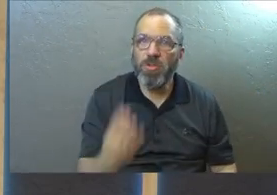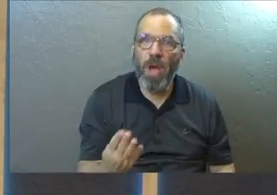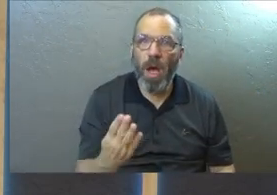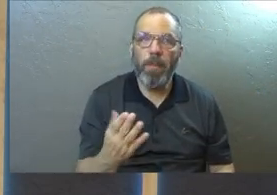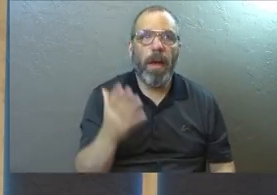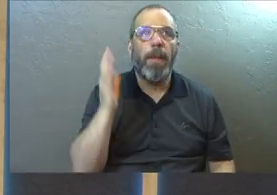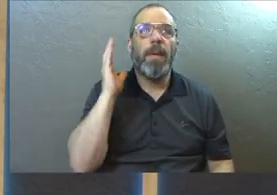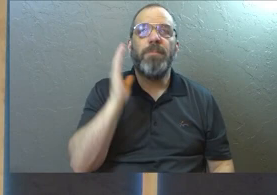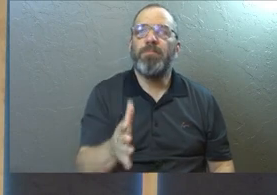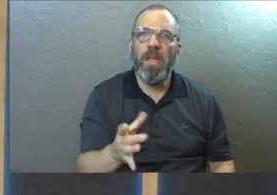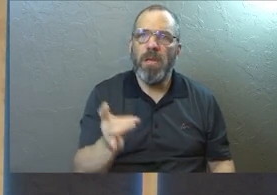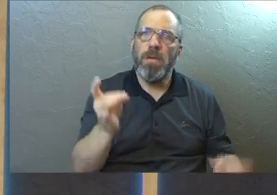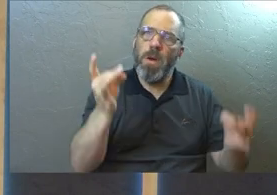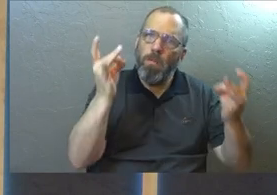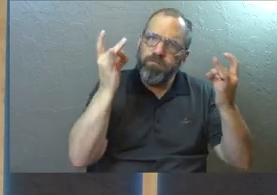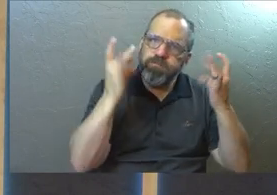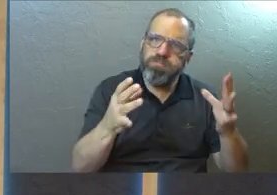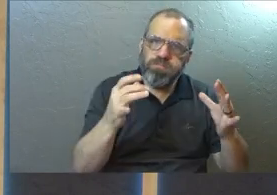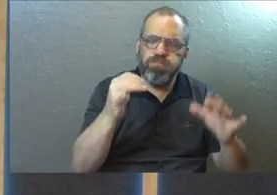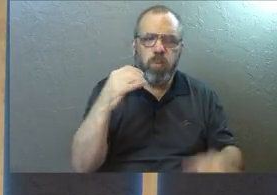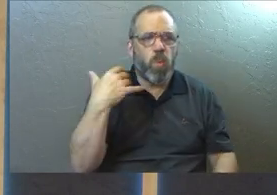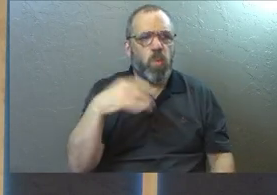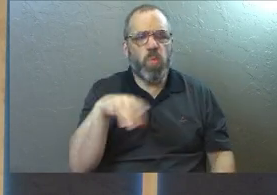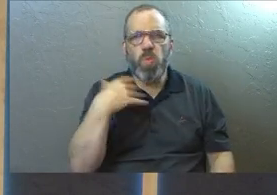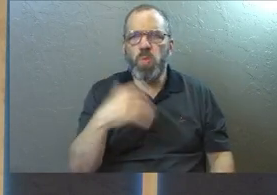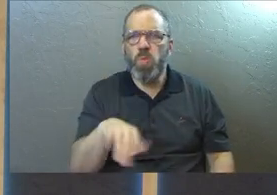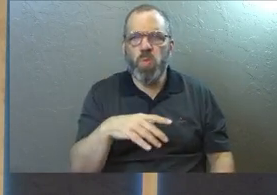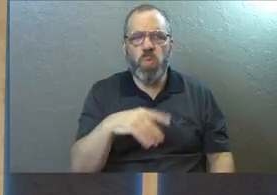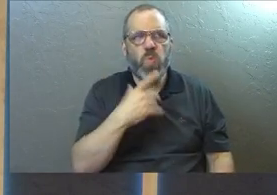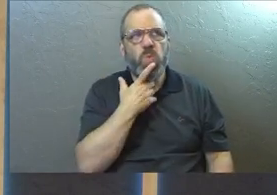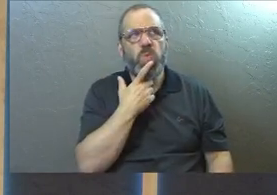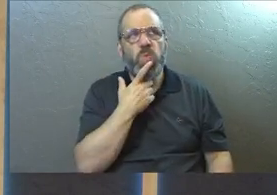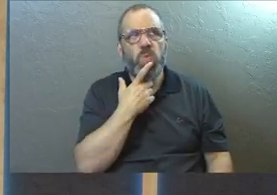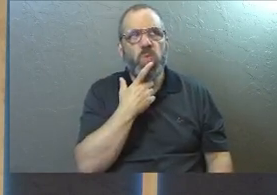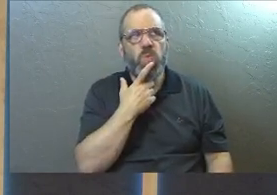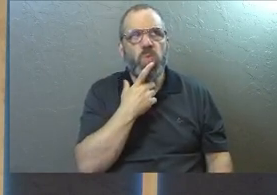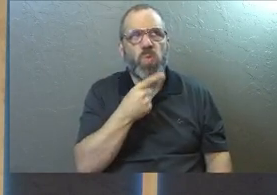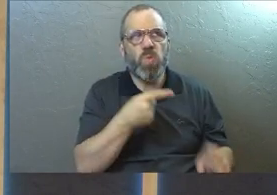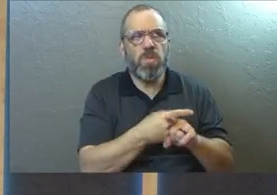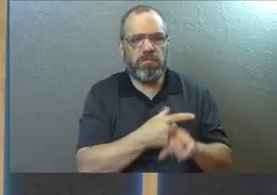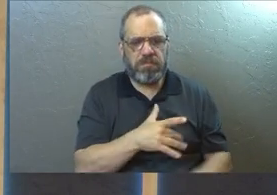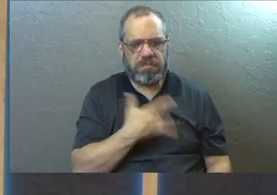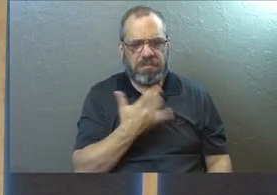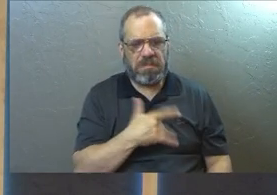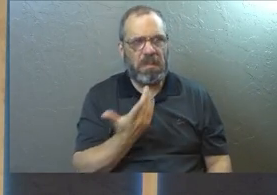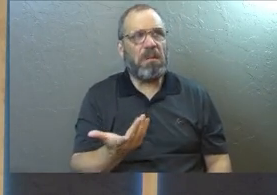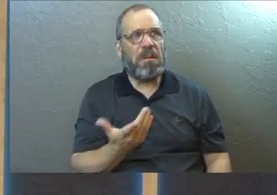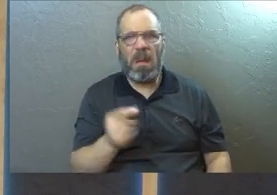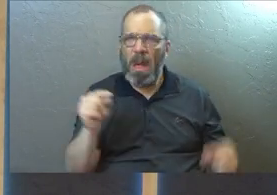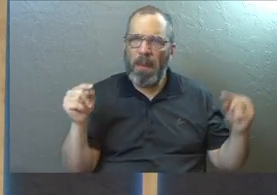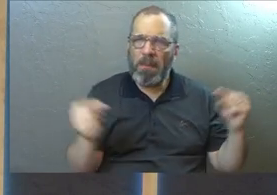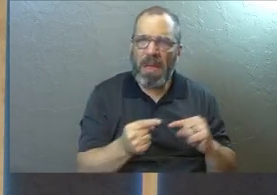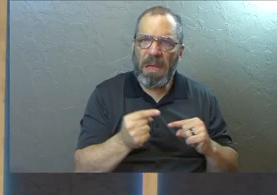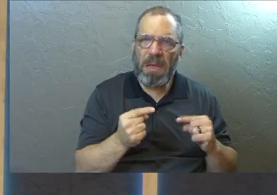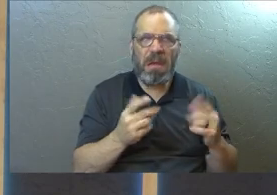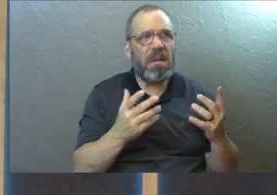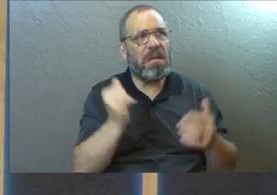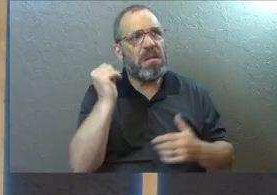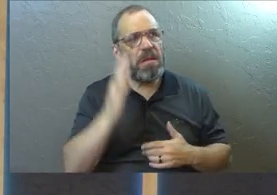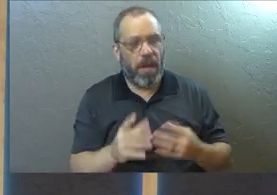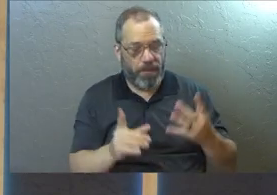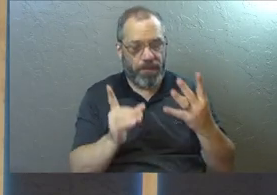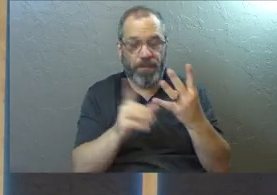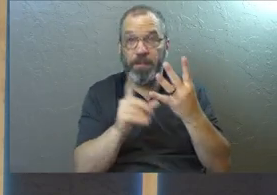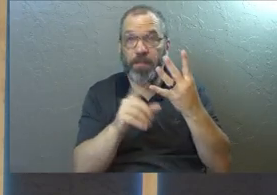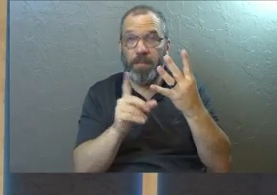it was this tragedy in your life where you started to have conflicted feelings about pain and God. The